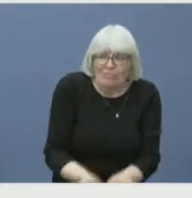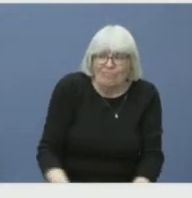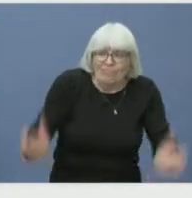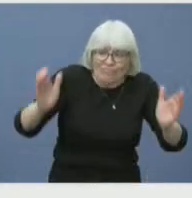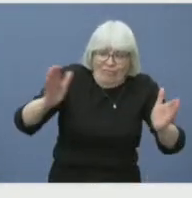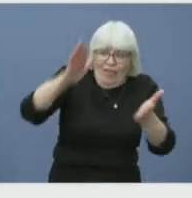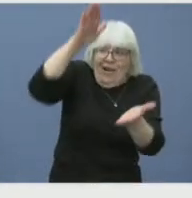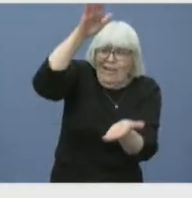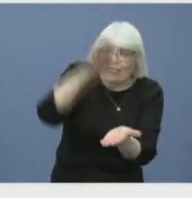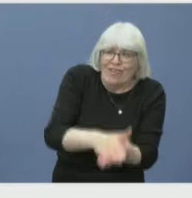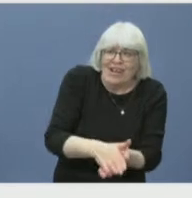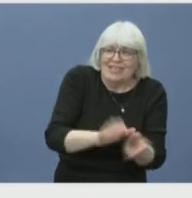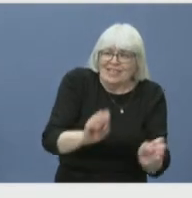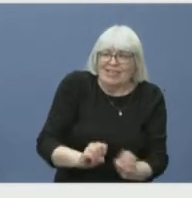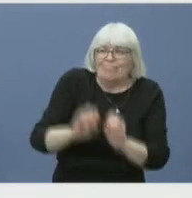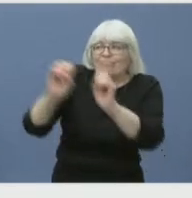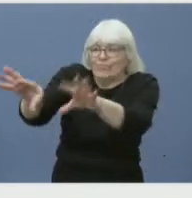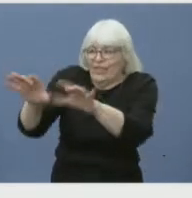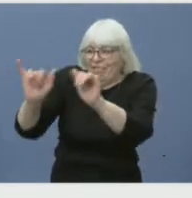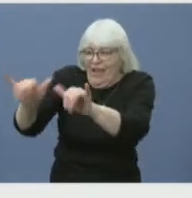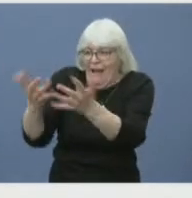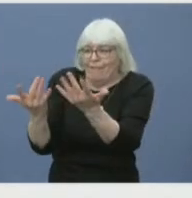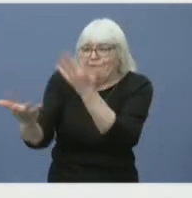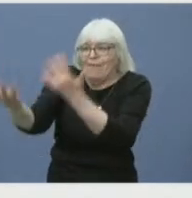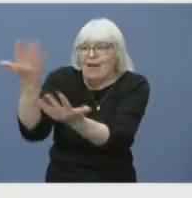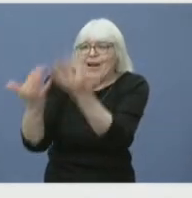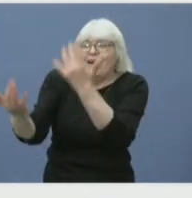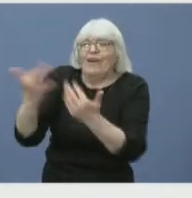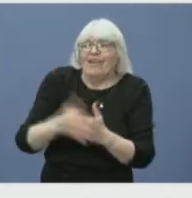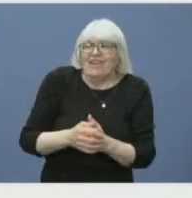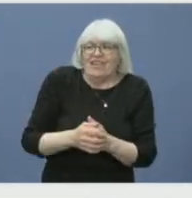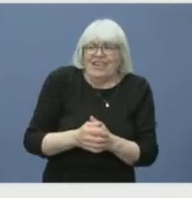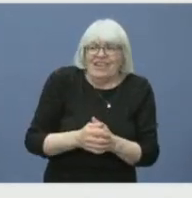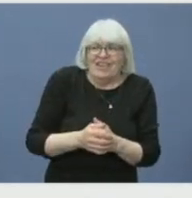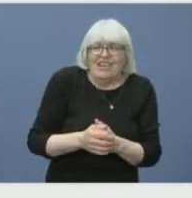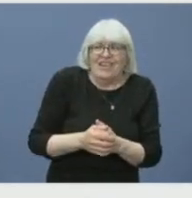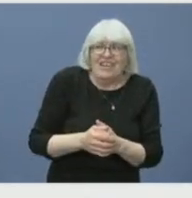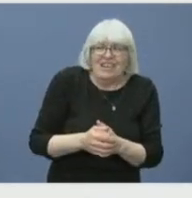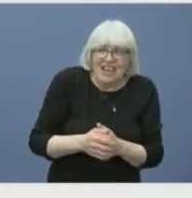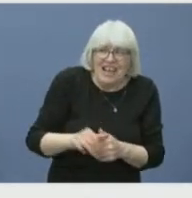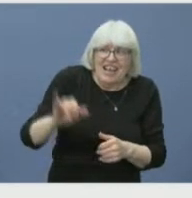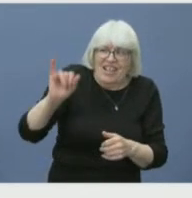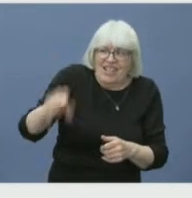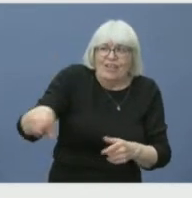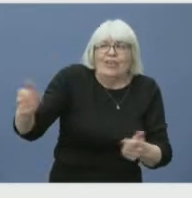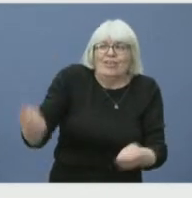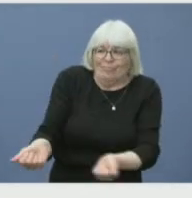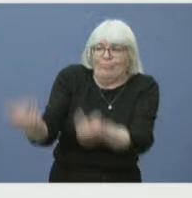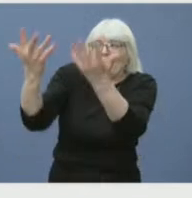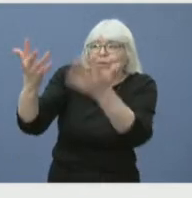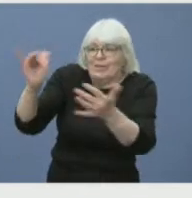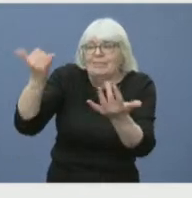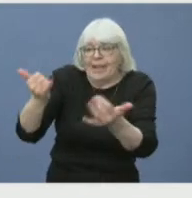caught in the fire, but mostly just construction and demolition debris.